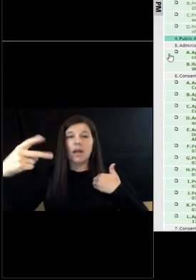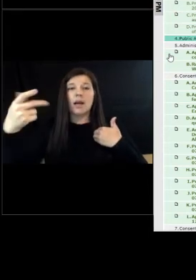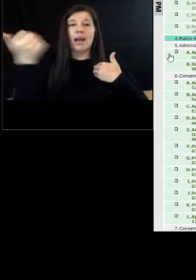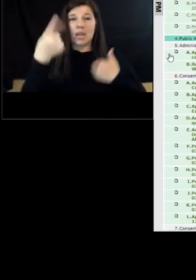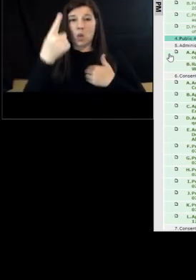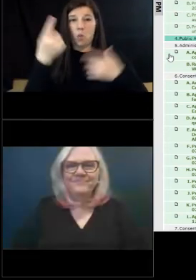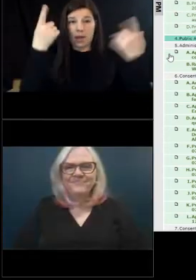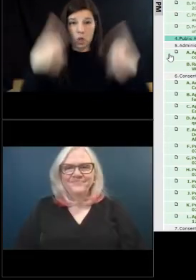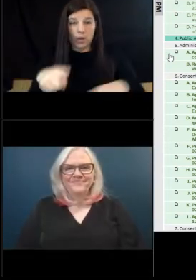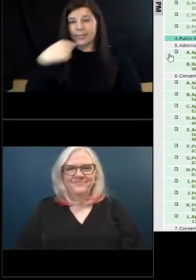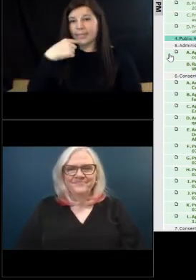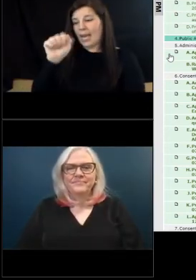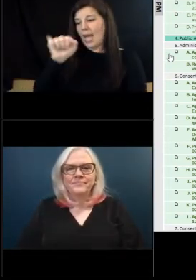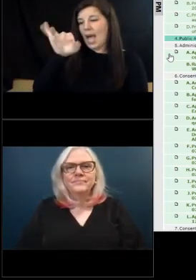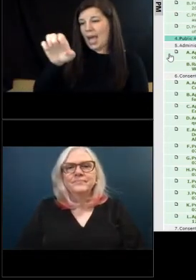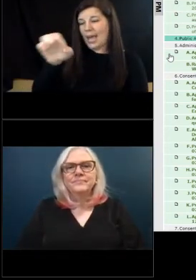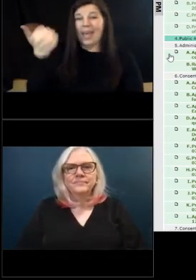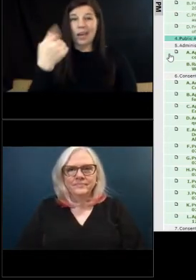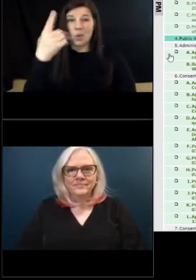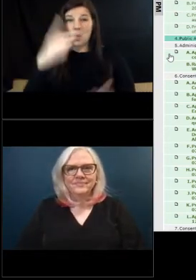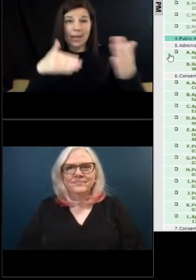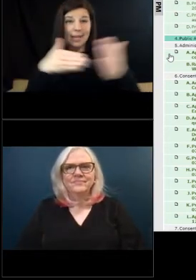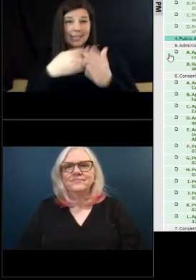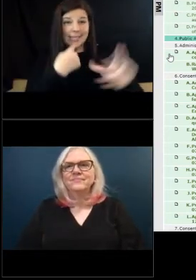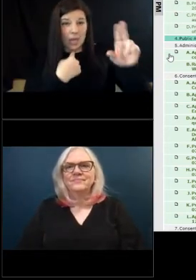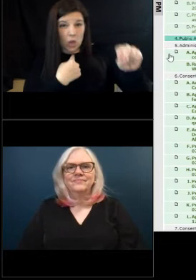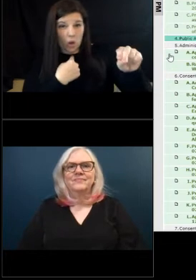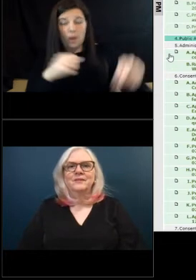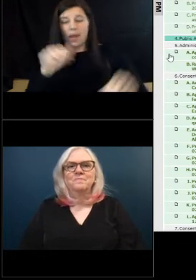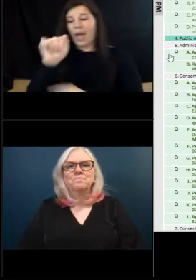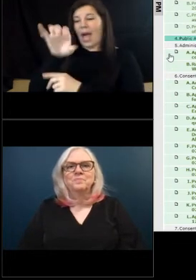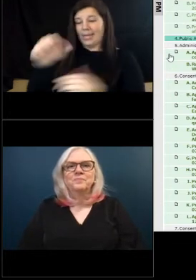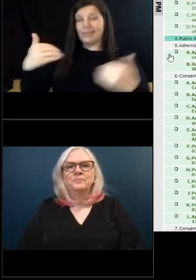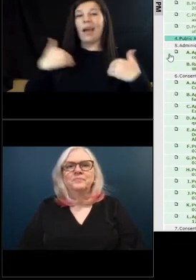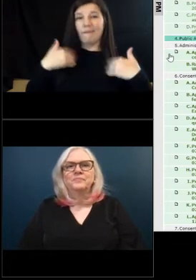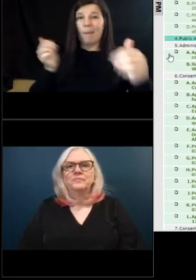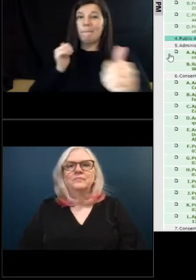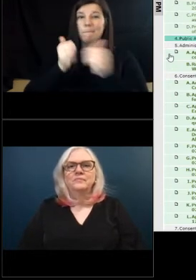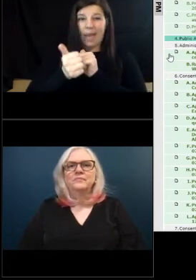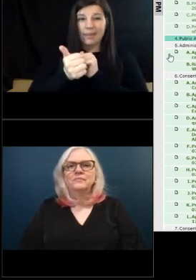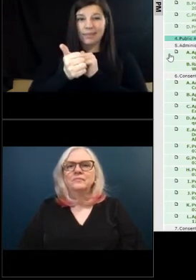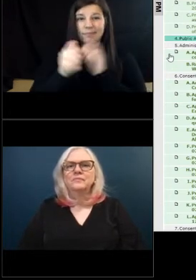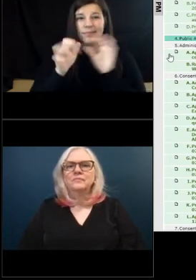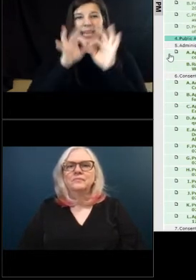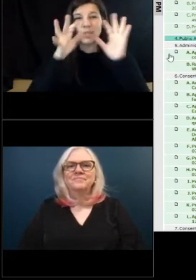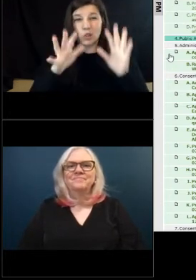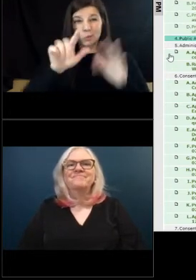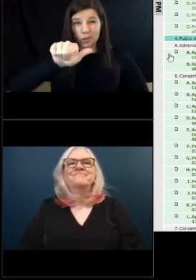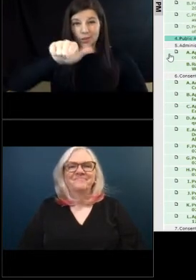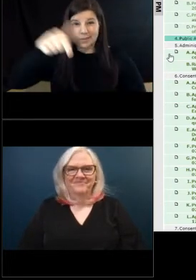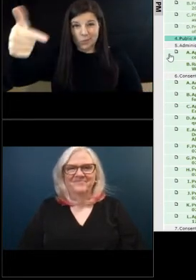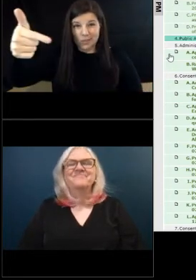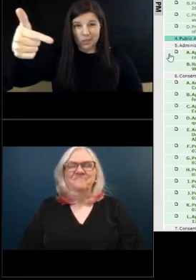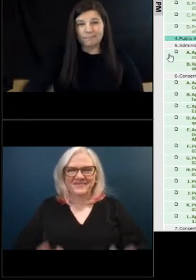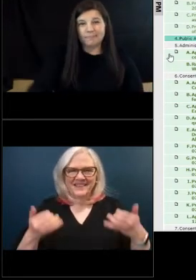in favor say aye aye aye all those opposed say no the eyes have it motion passes unanimously moving on to the senior advisory board